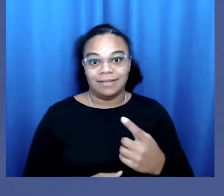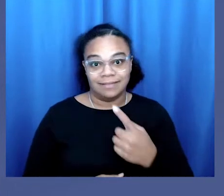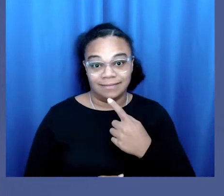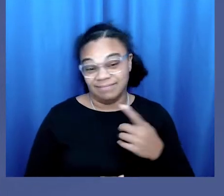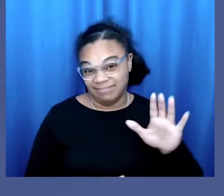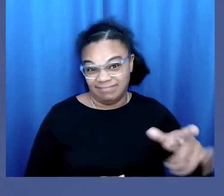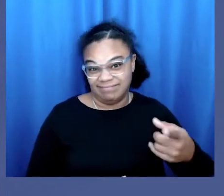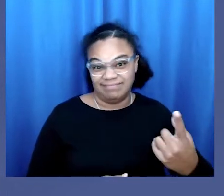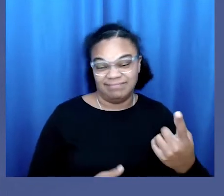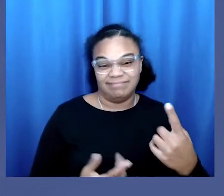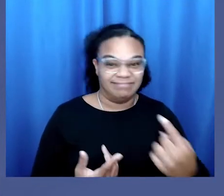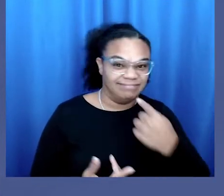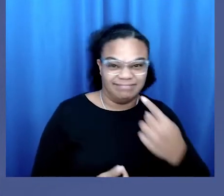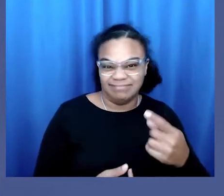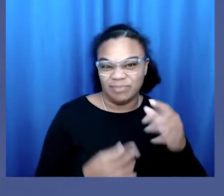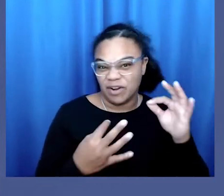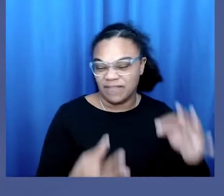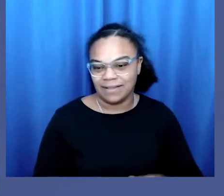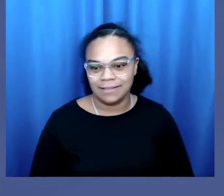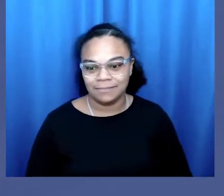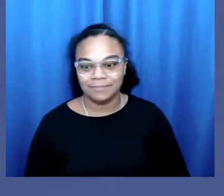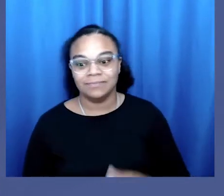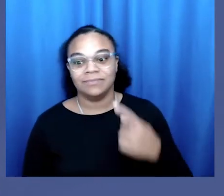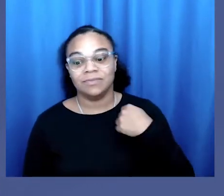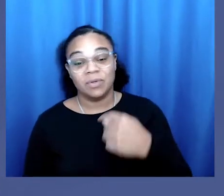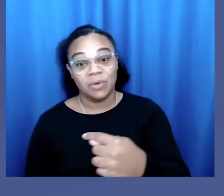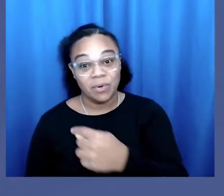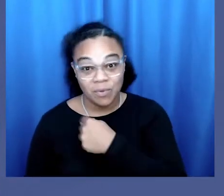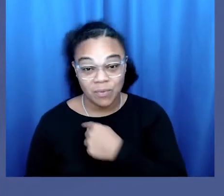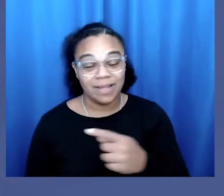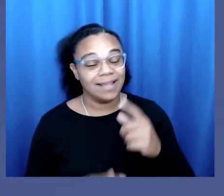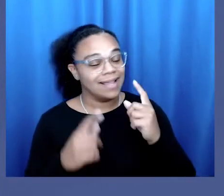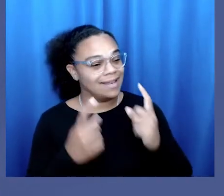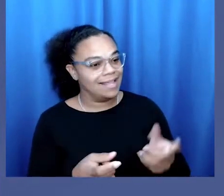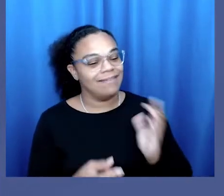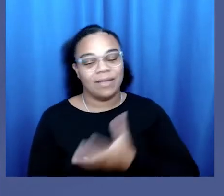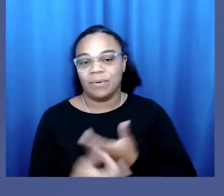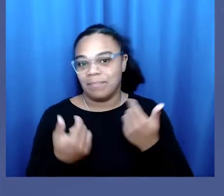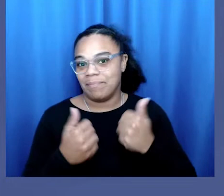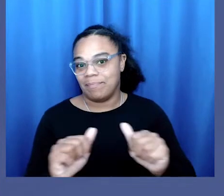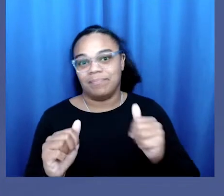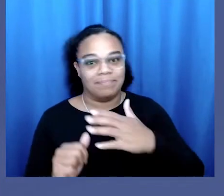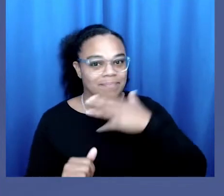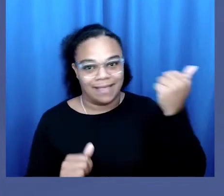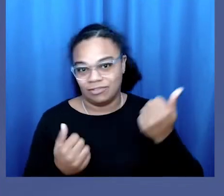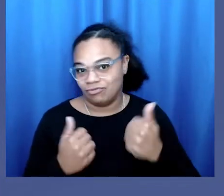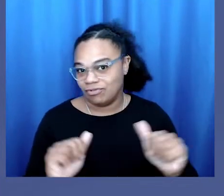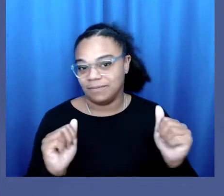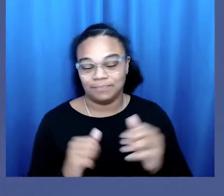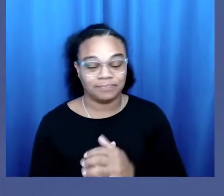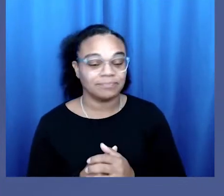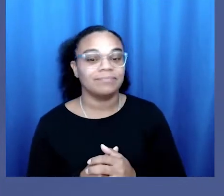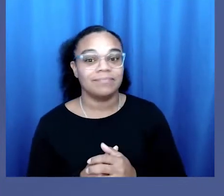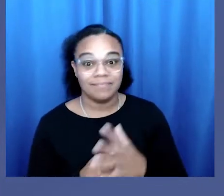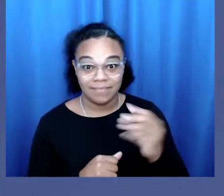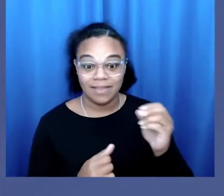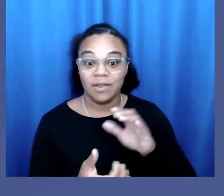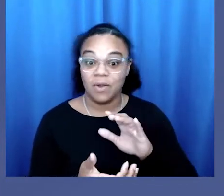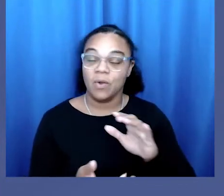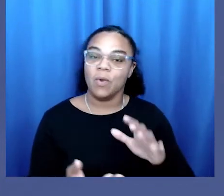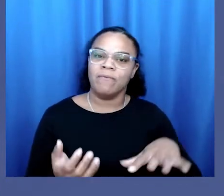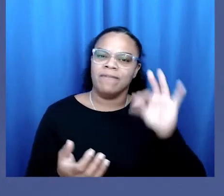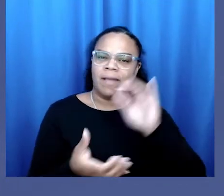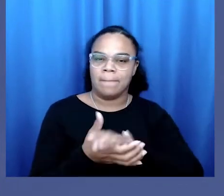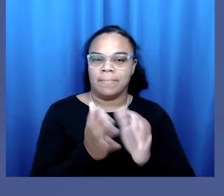had even managed to suck perfectly. We had given it our absolute best shot and found the peace to be